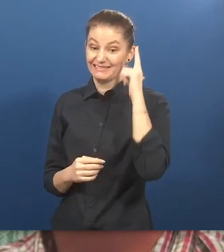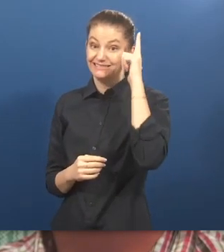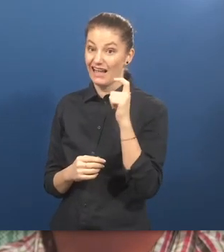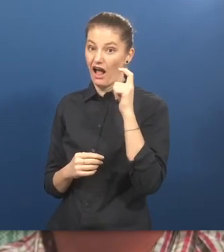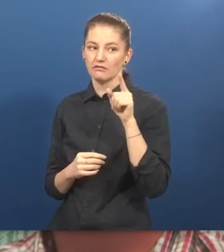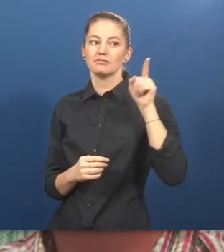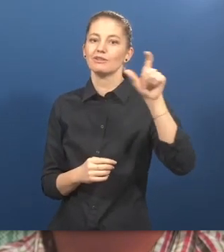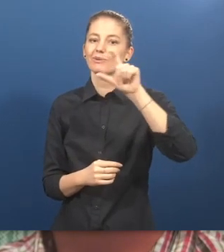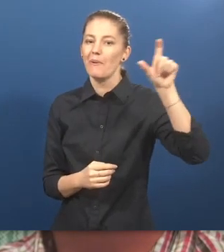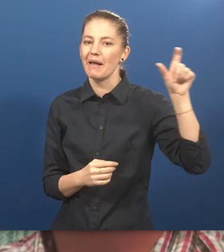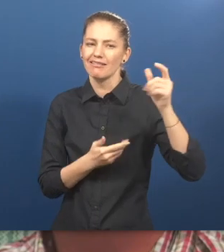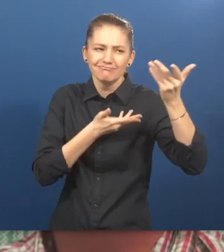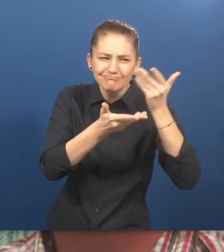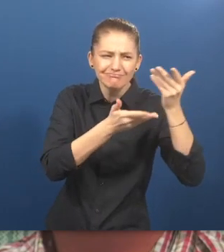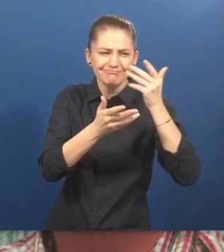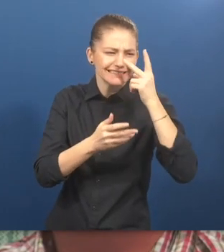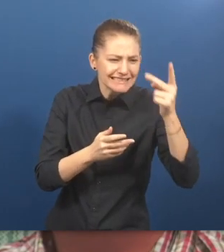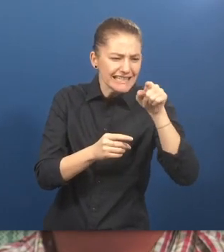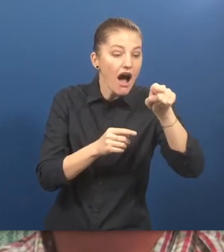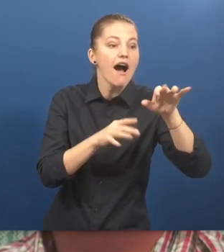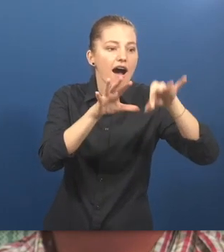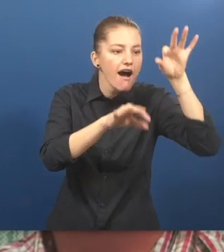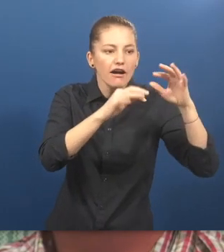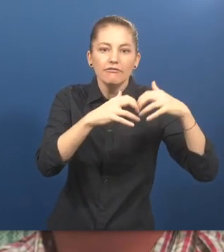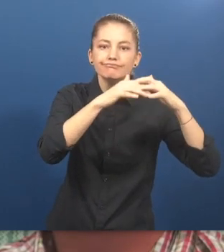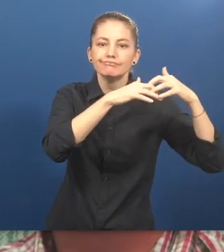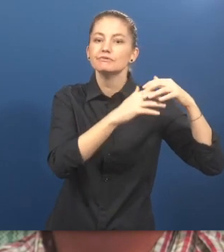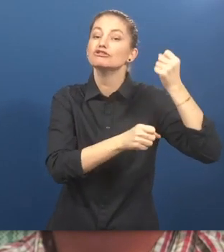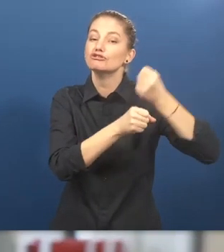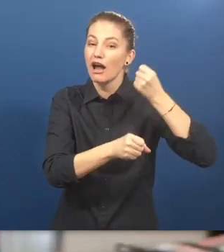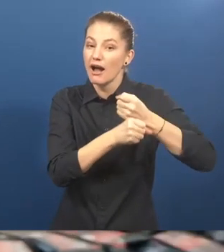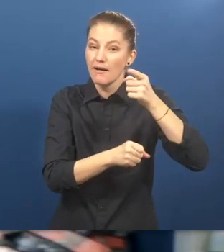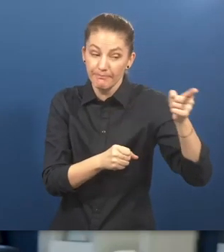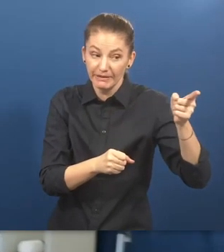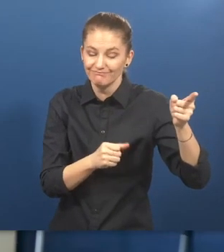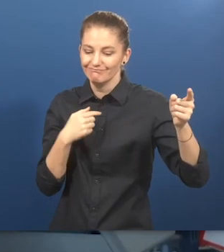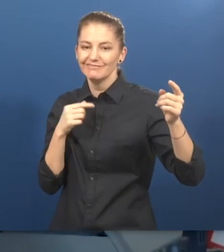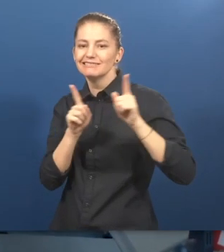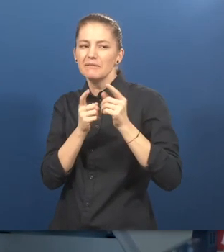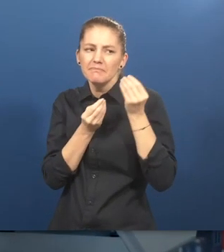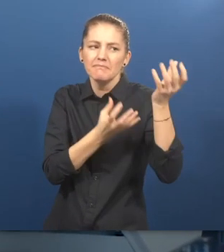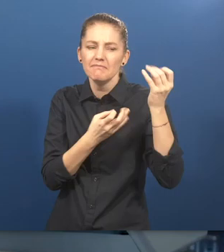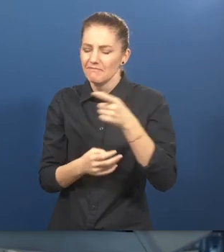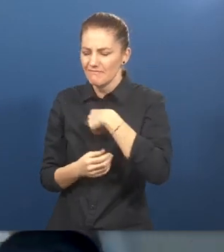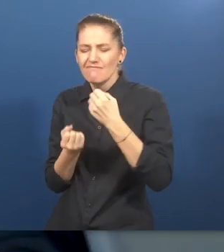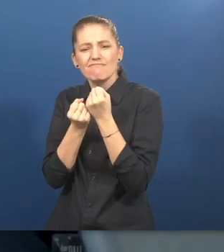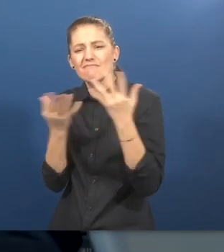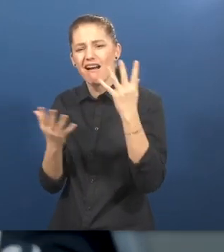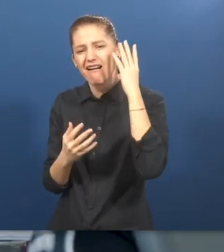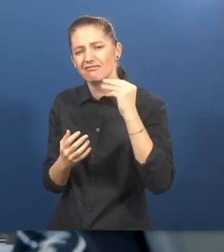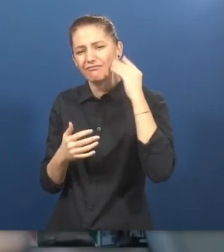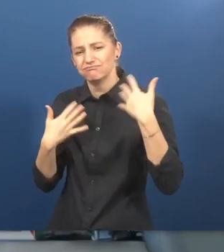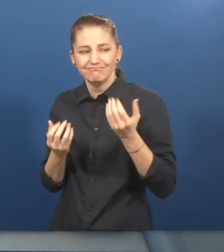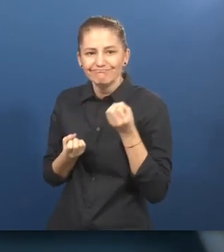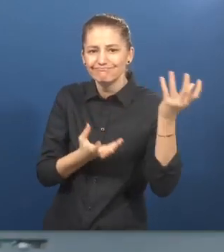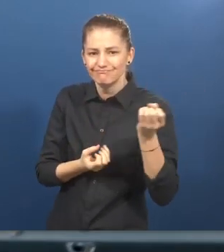designing a lot of jobs based on our many years of experience. Then we help the applicant to choose the